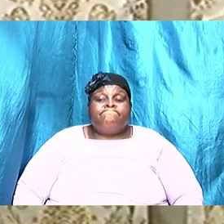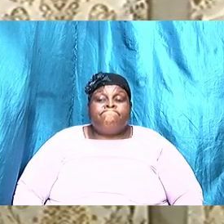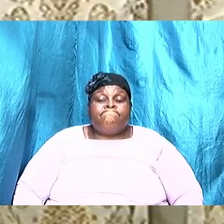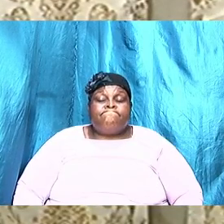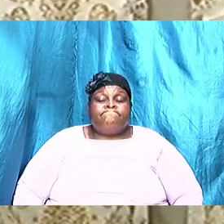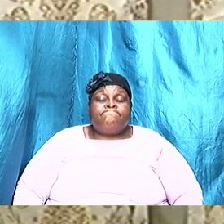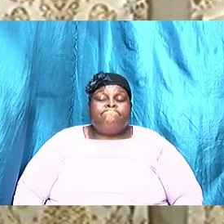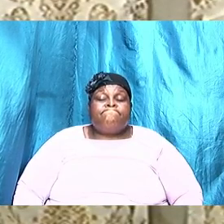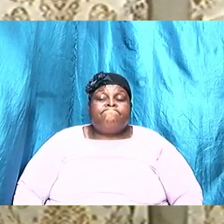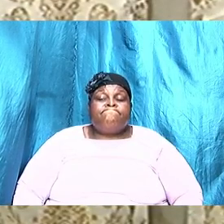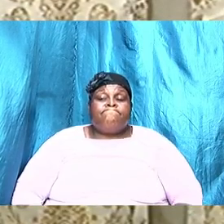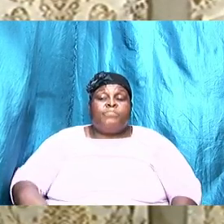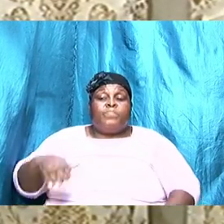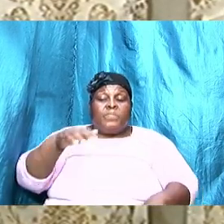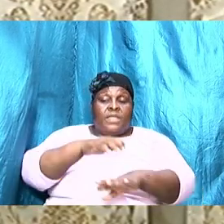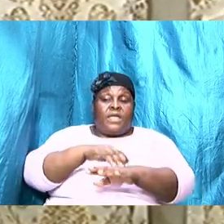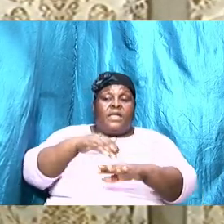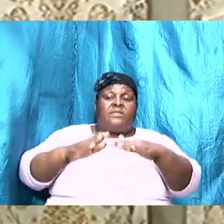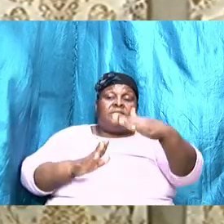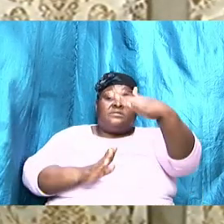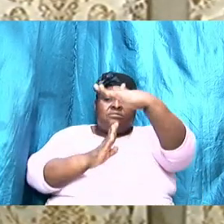at the top of the list